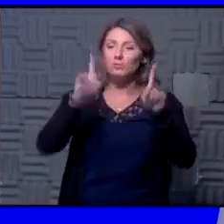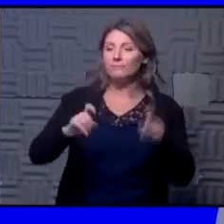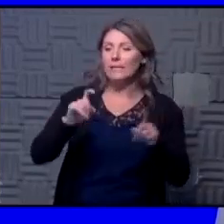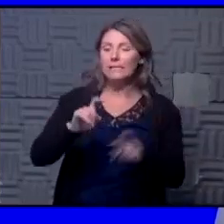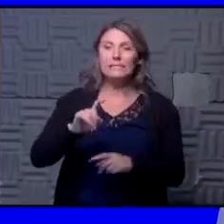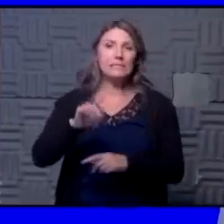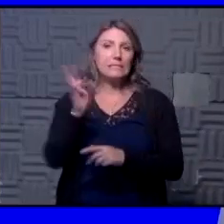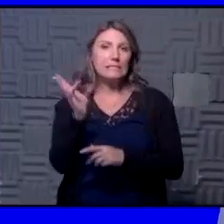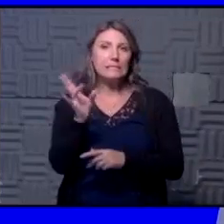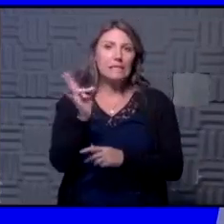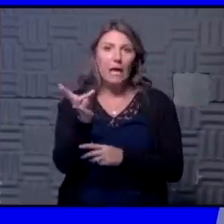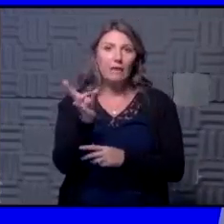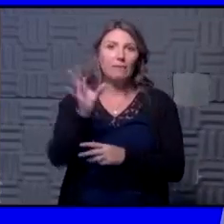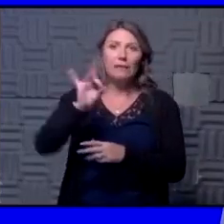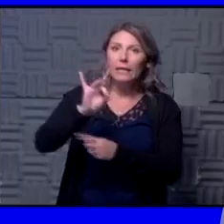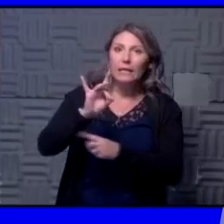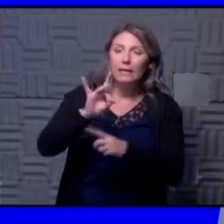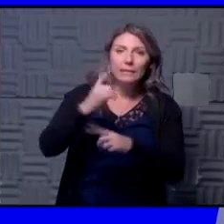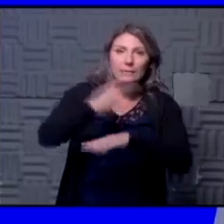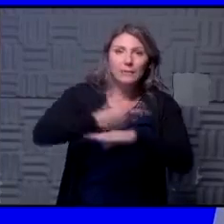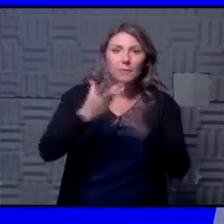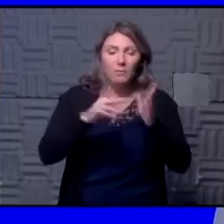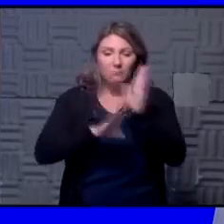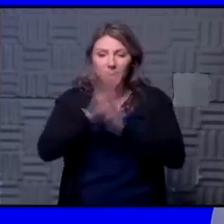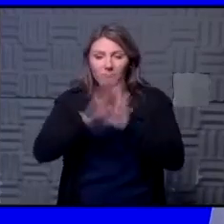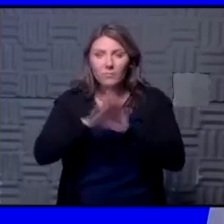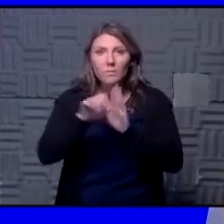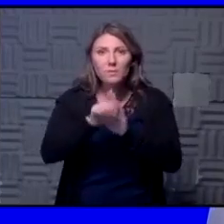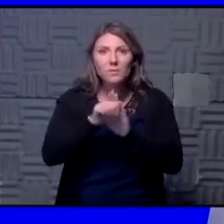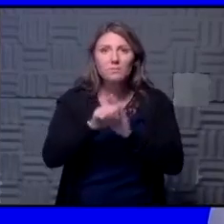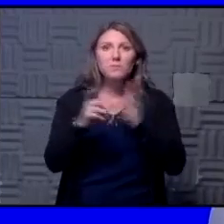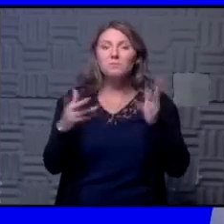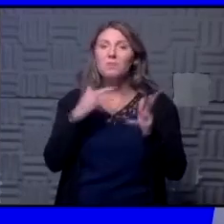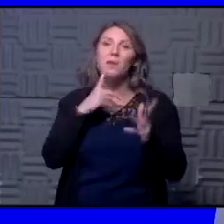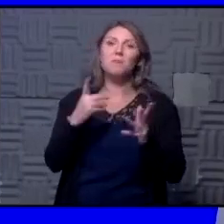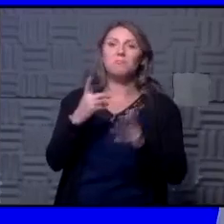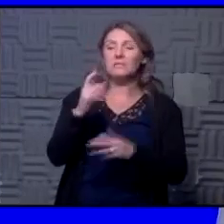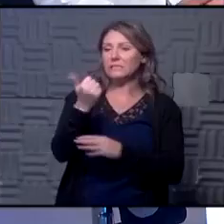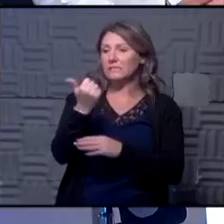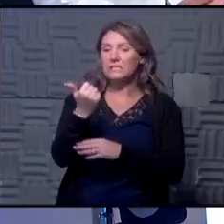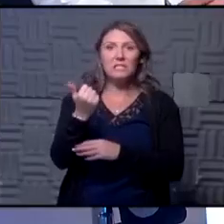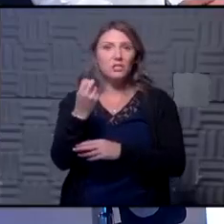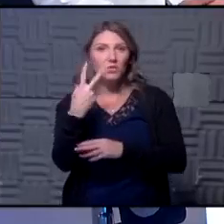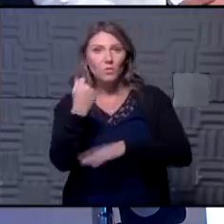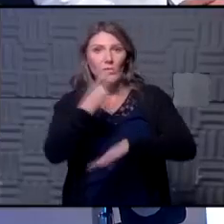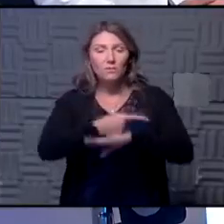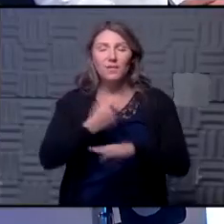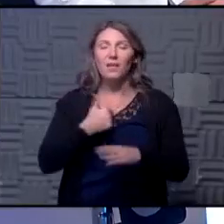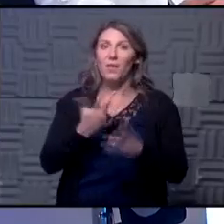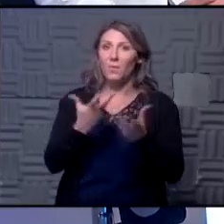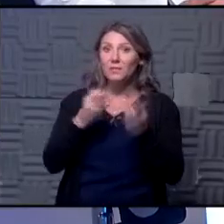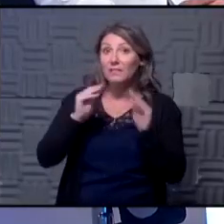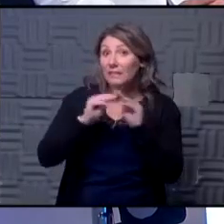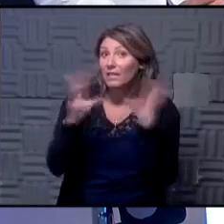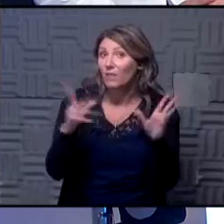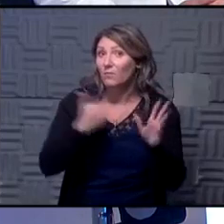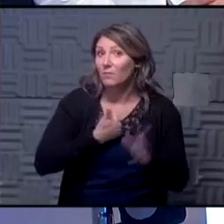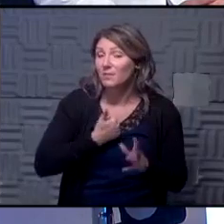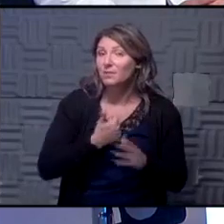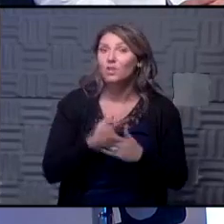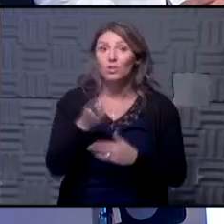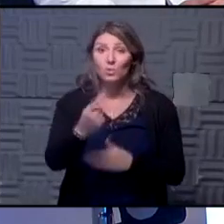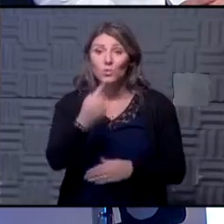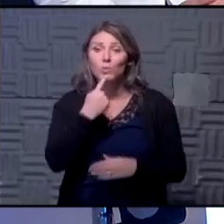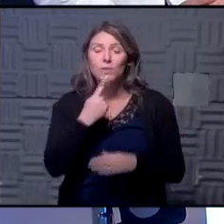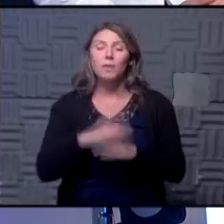or eight days you may still develop symptoms at 10 days or 12 days of that quarantine all right so i'm just clarifying this for myself so you're saying